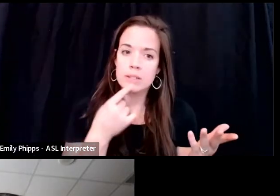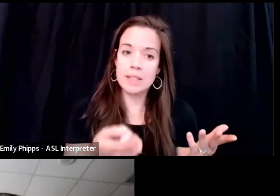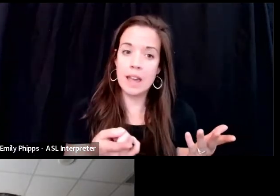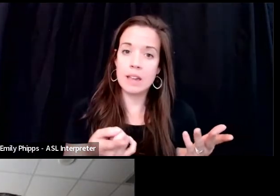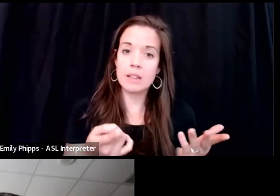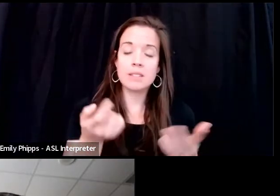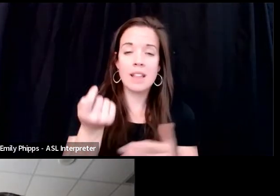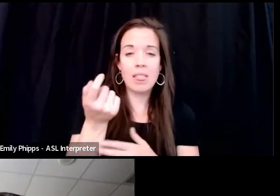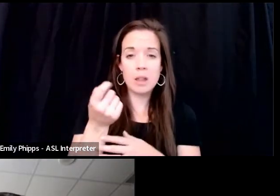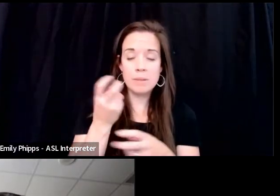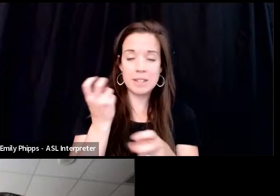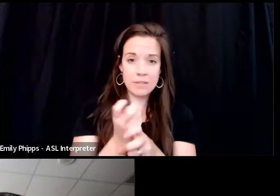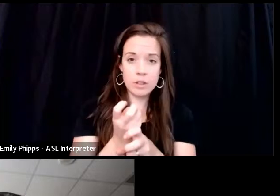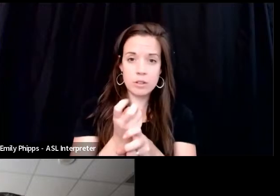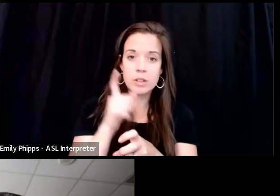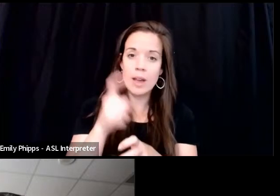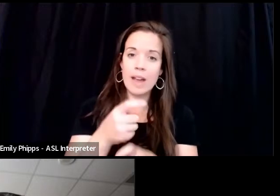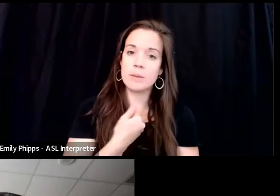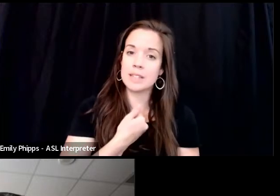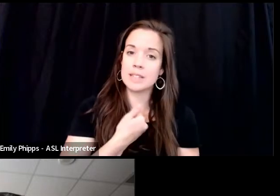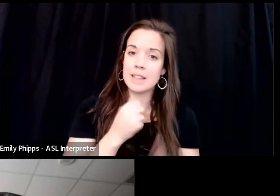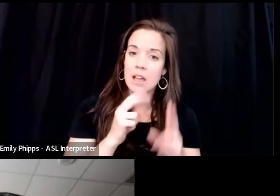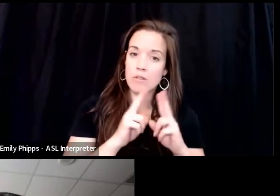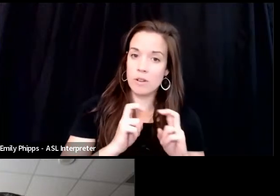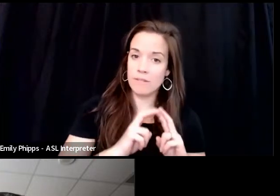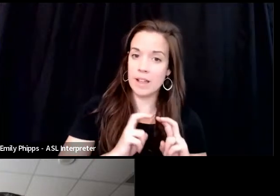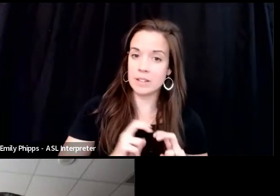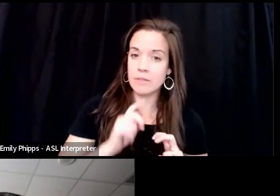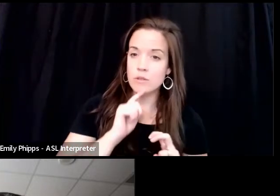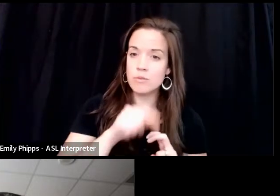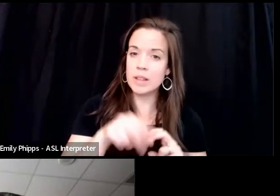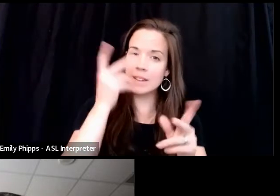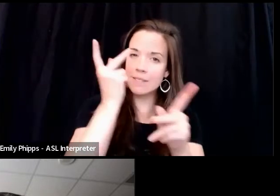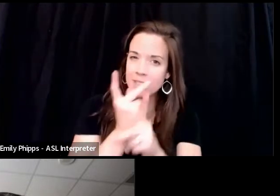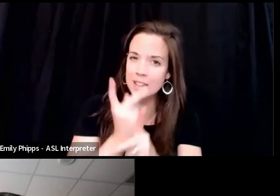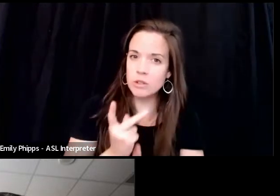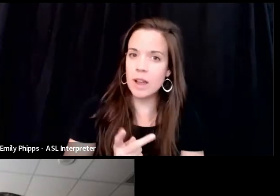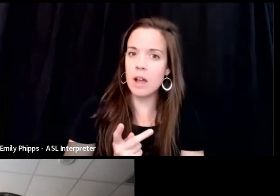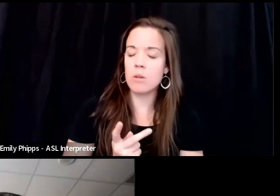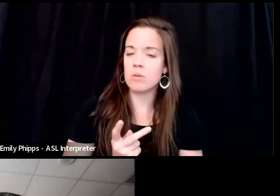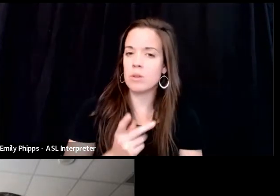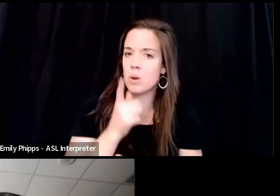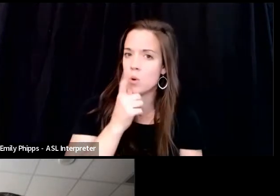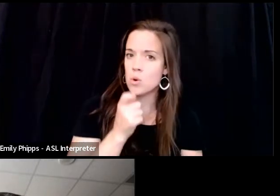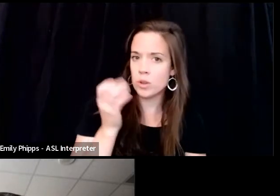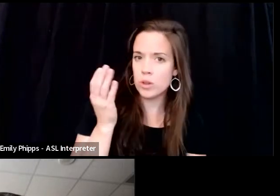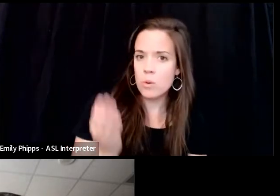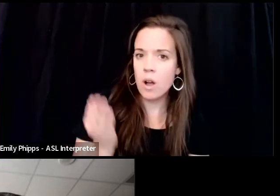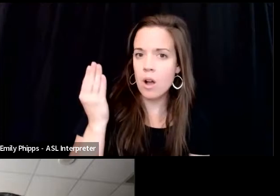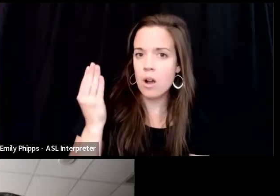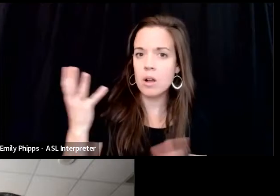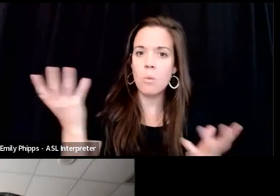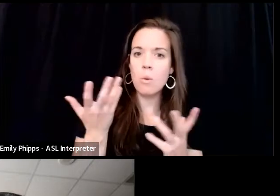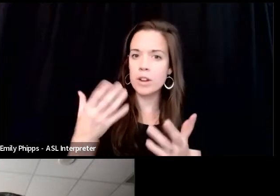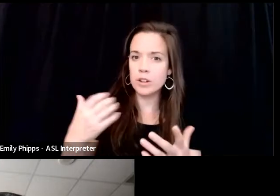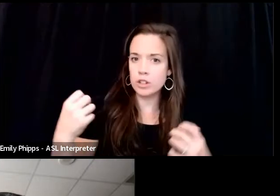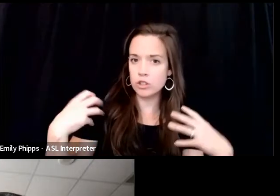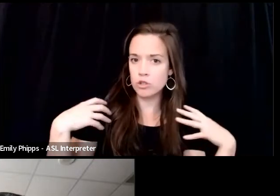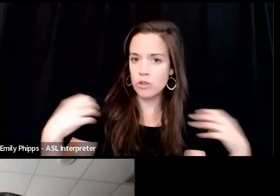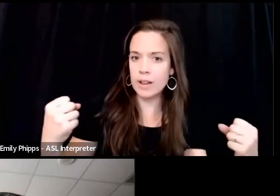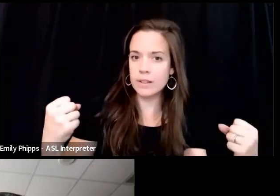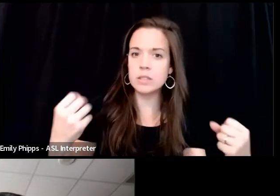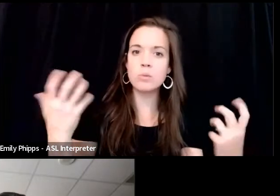difficult, you have to be self-reflective and really figure out who you are, what your strengths are, what your